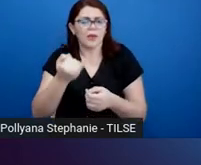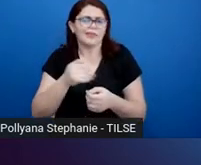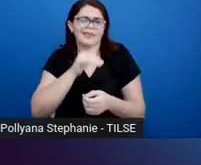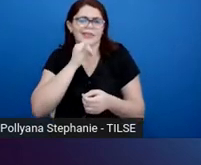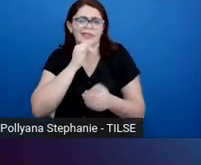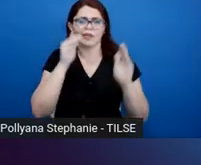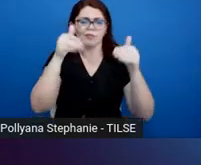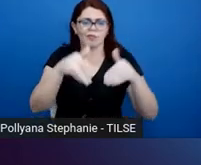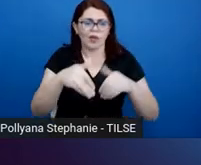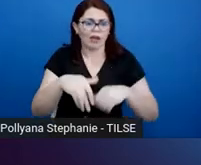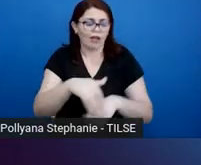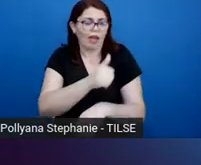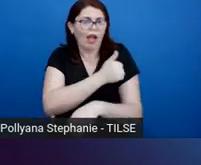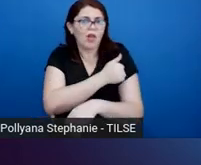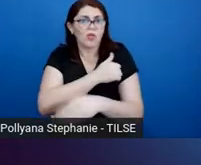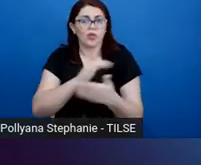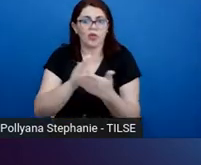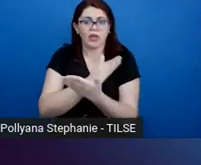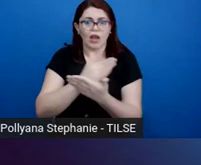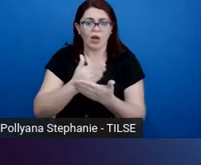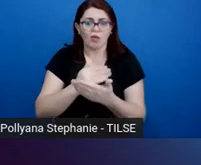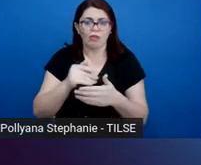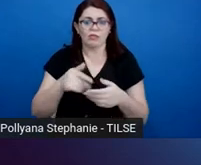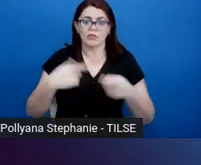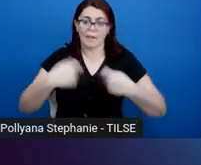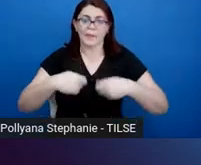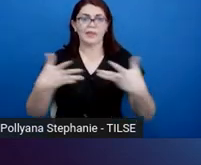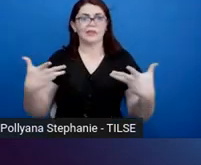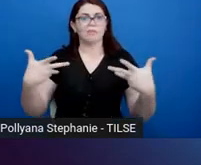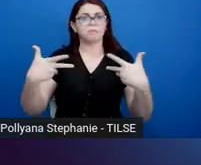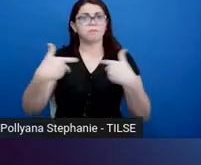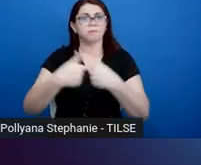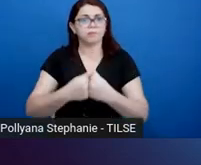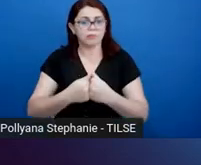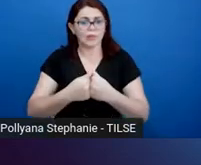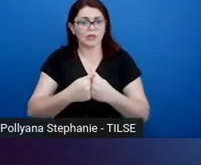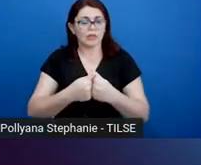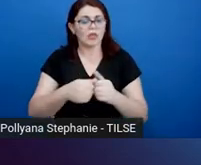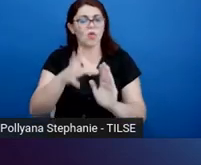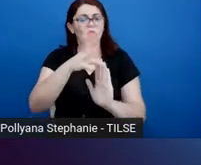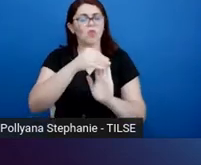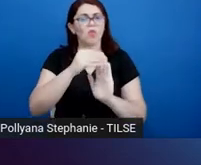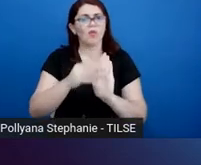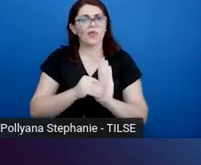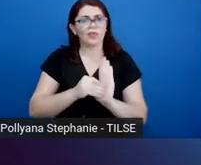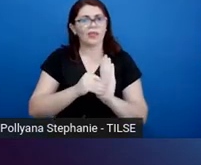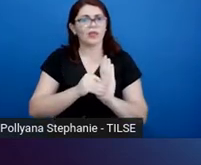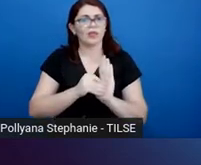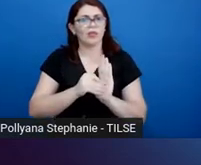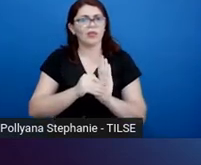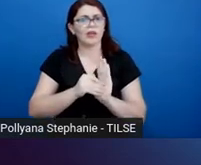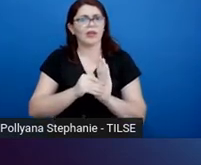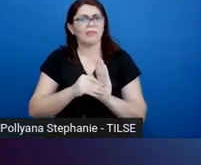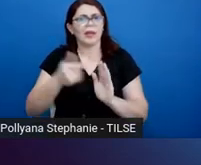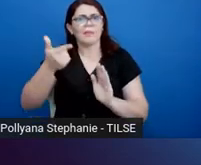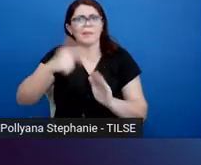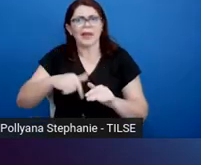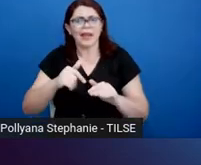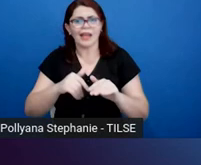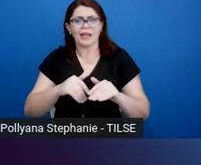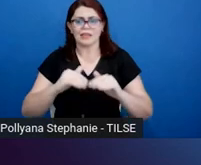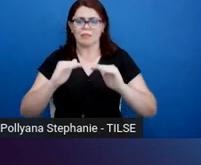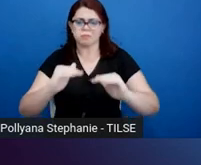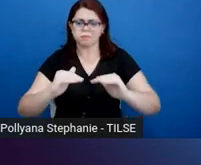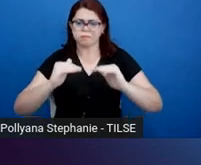to master the content. And so we have to ask ourselves, why are we going to introduce an additional dimension to